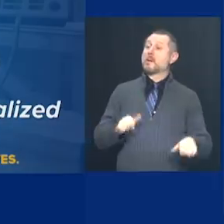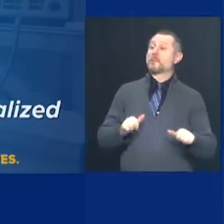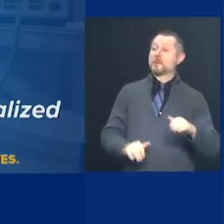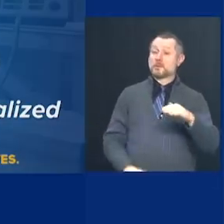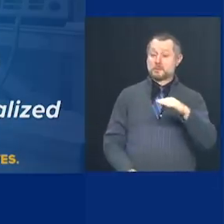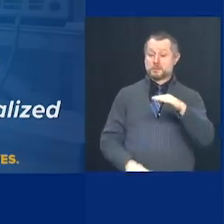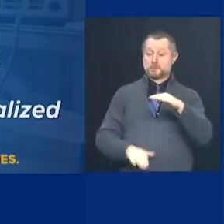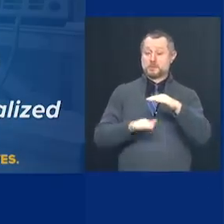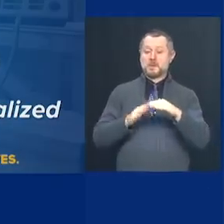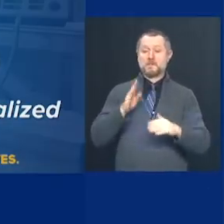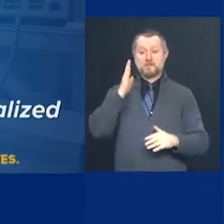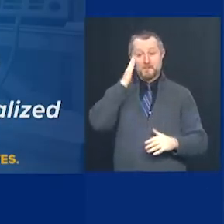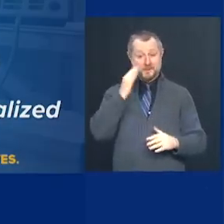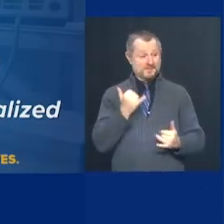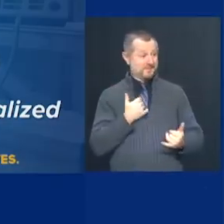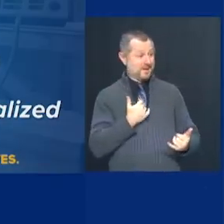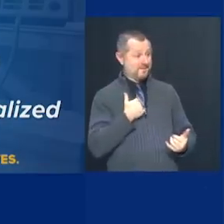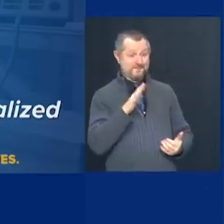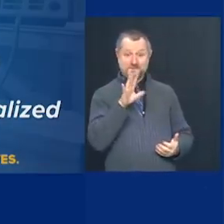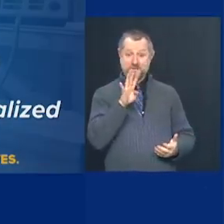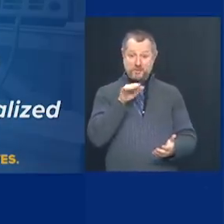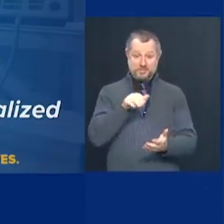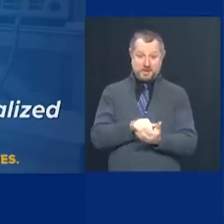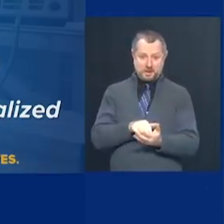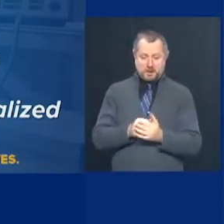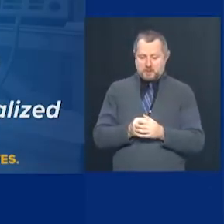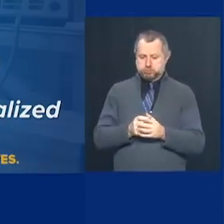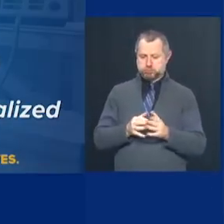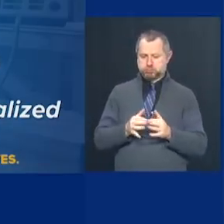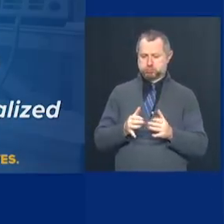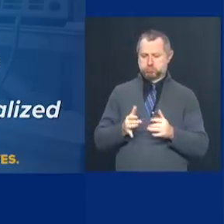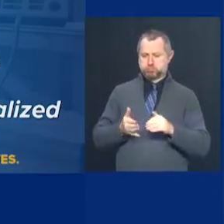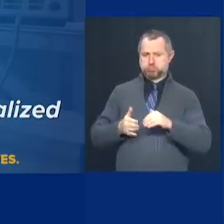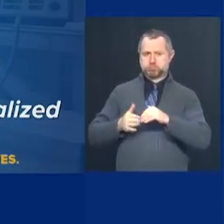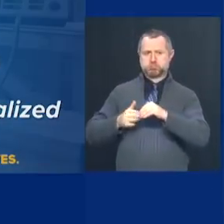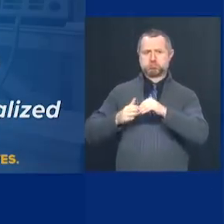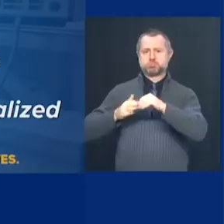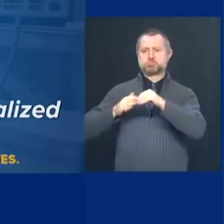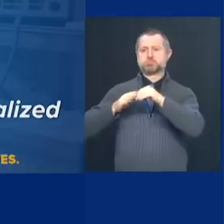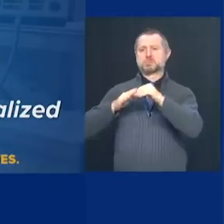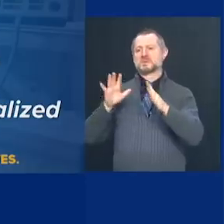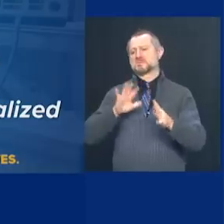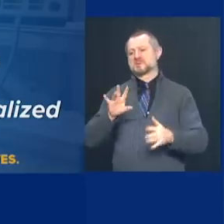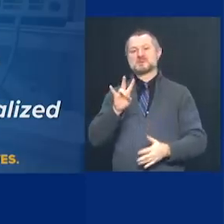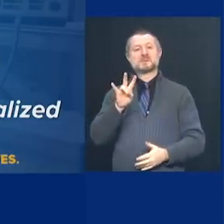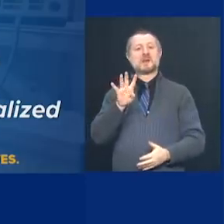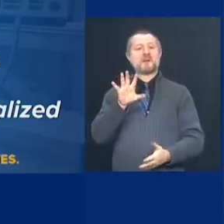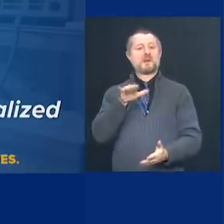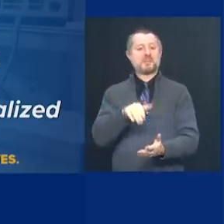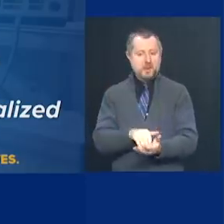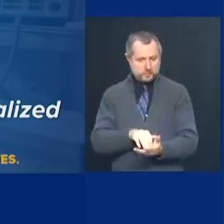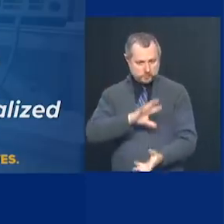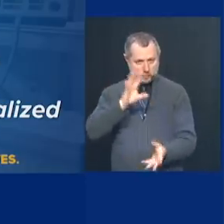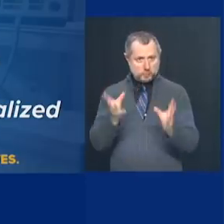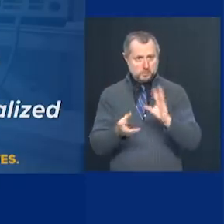with 54,000 beds. You can increase it by 50% takes you to 75,000 total bed capacity.